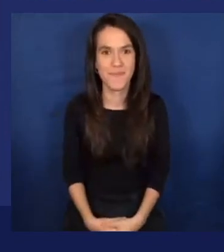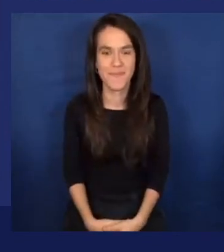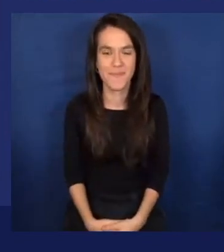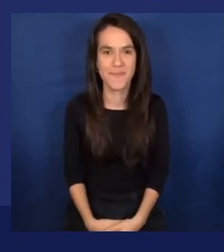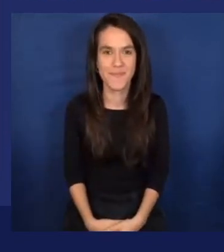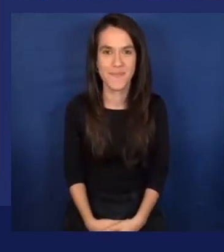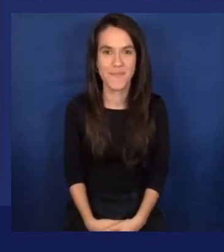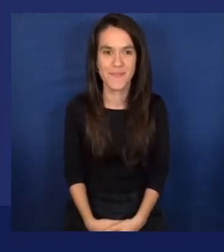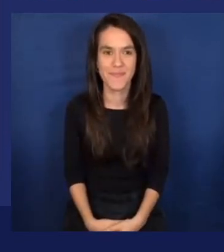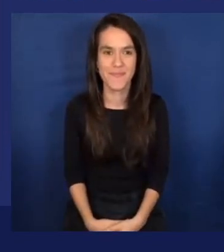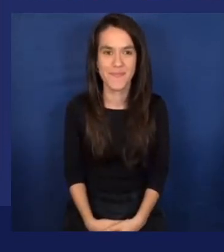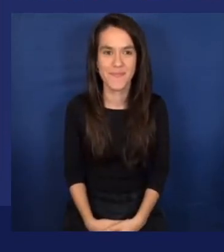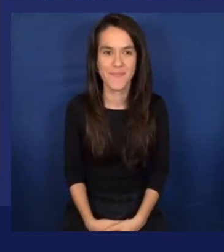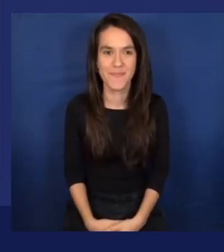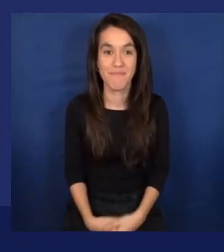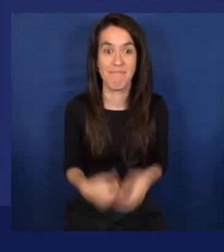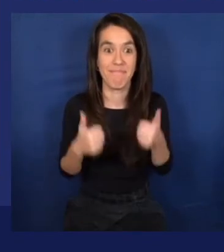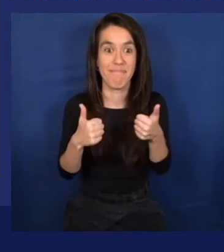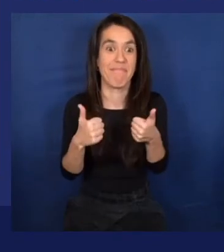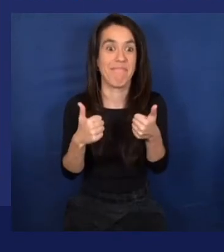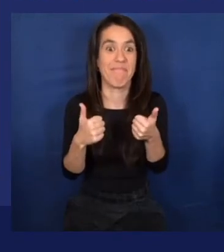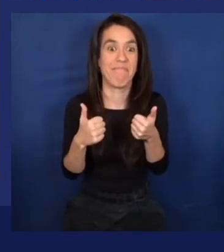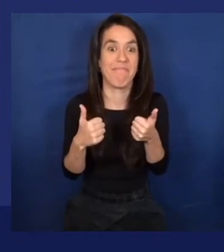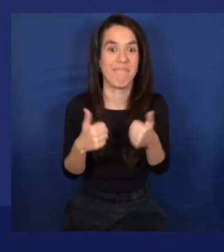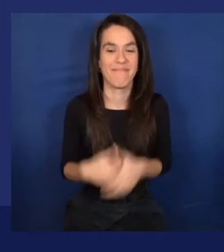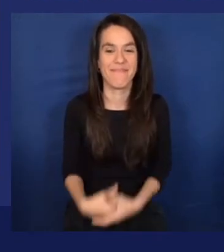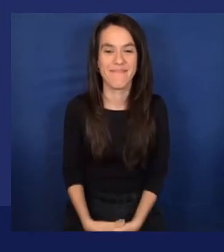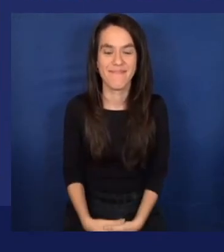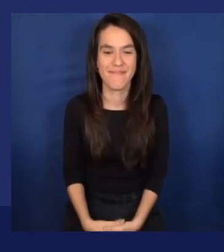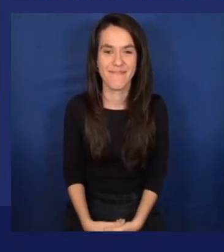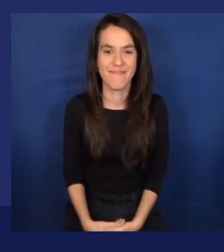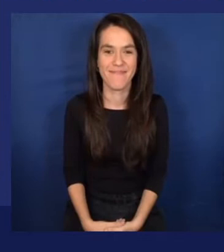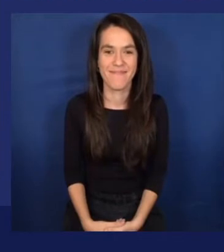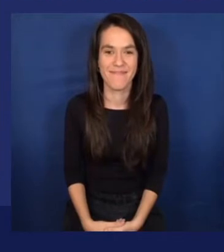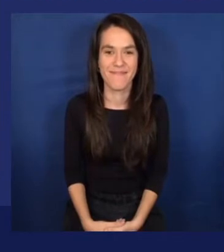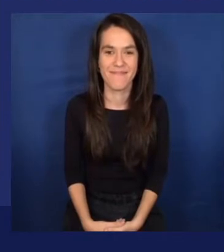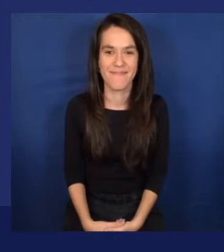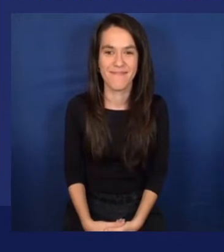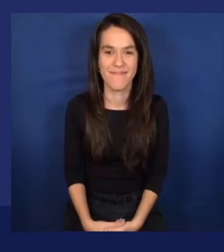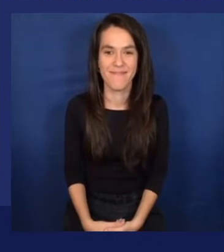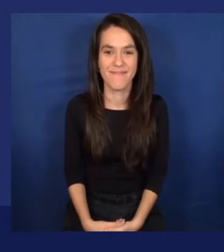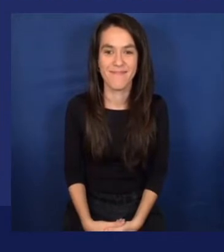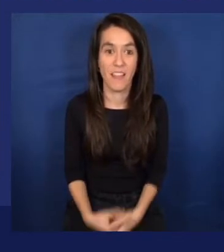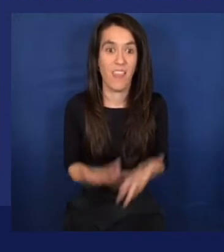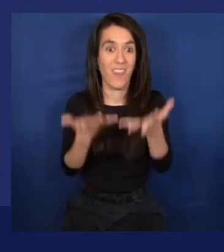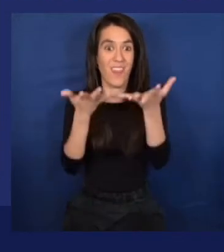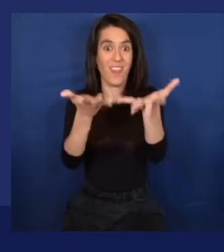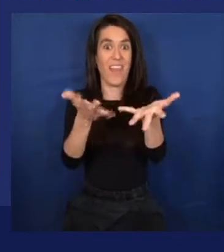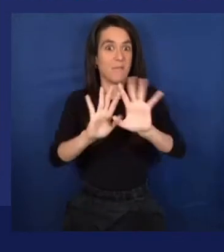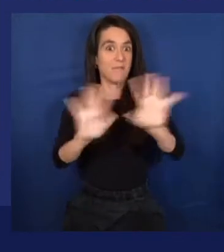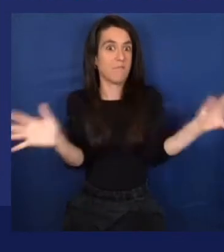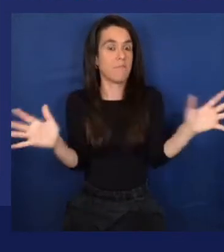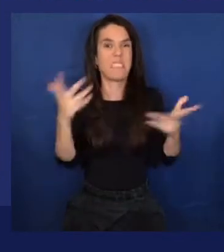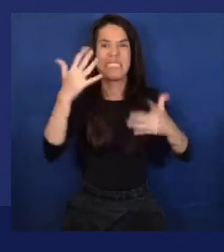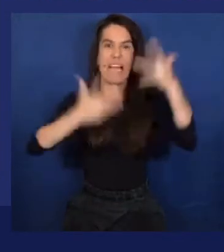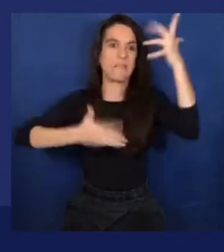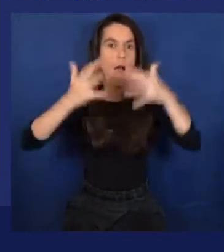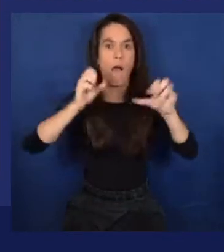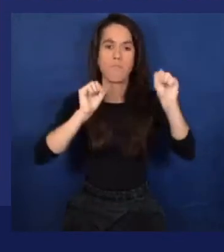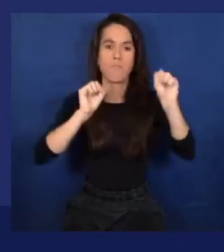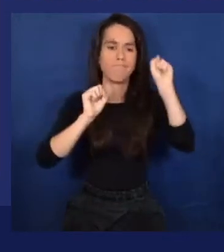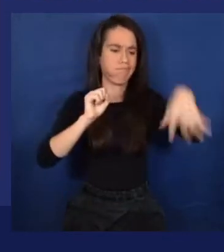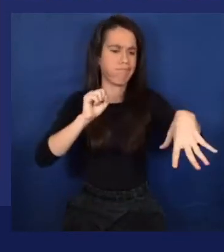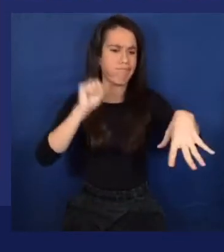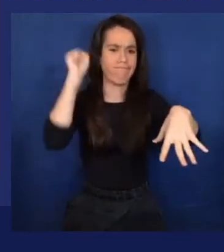Okay. Good. Then we're done. And that's actually it regarding the data. Now we're ready to